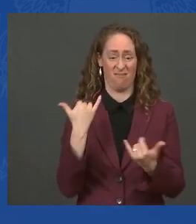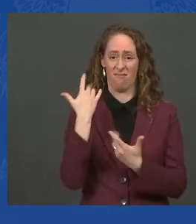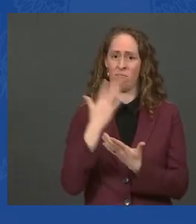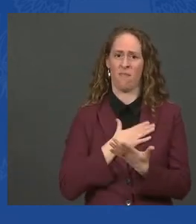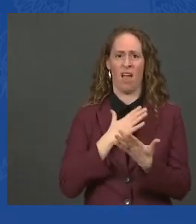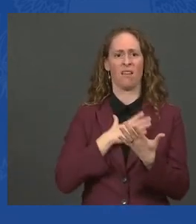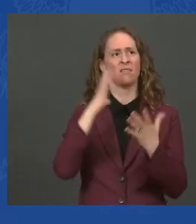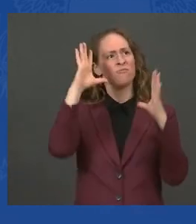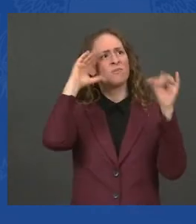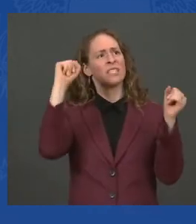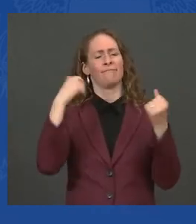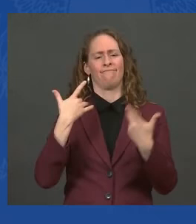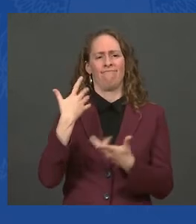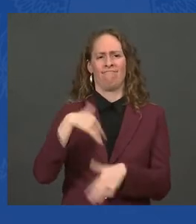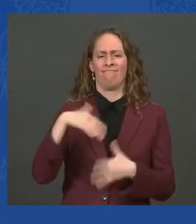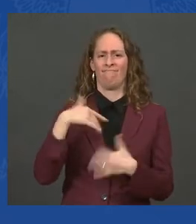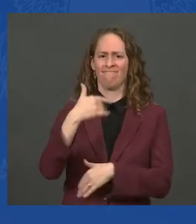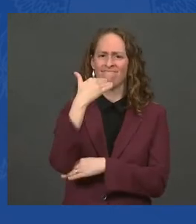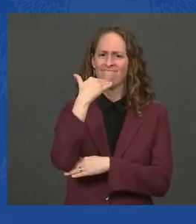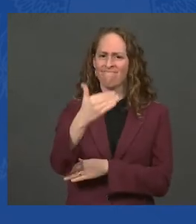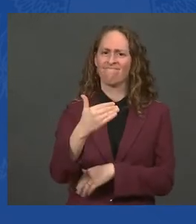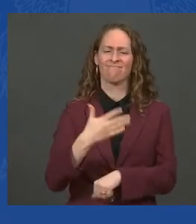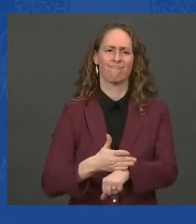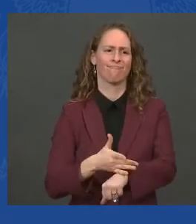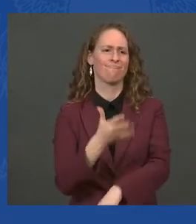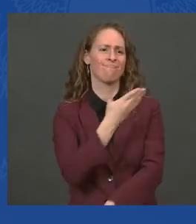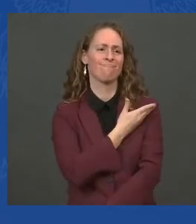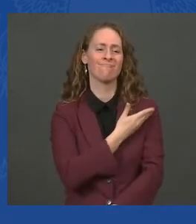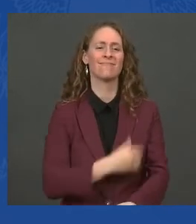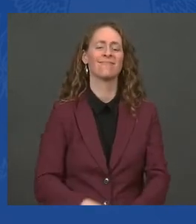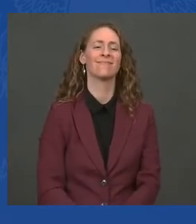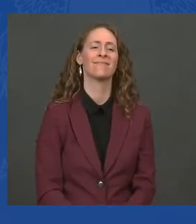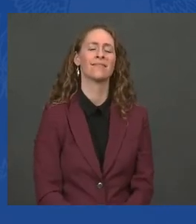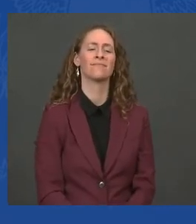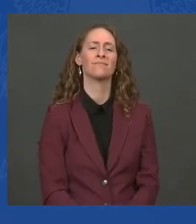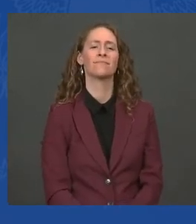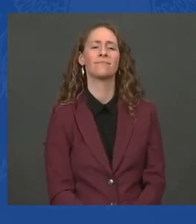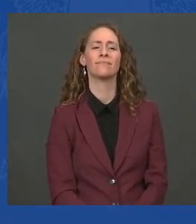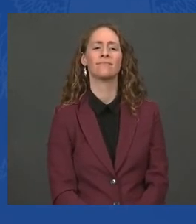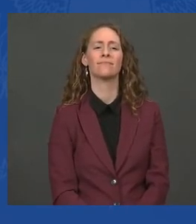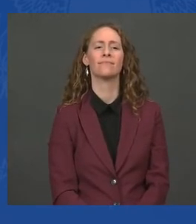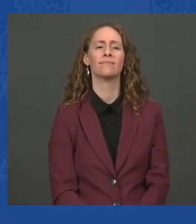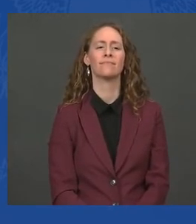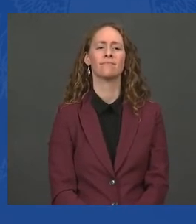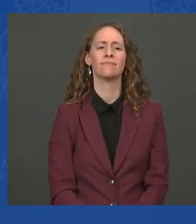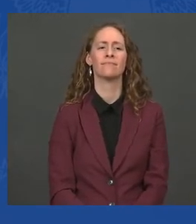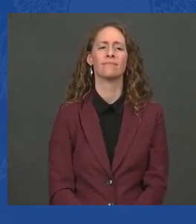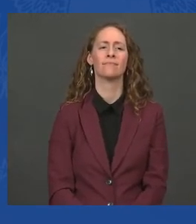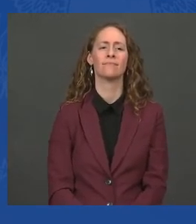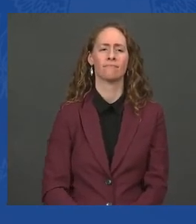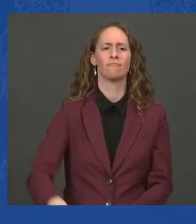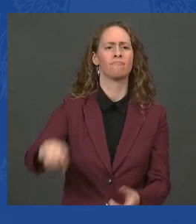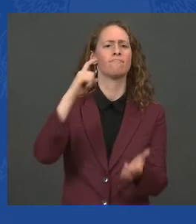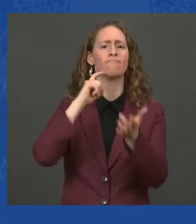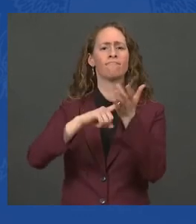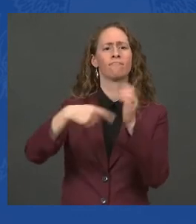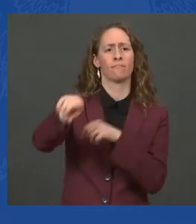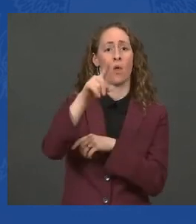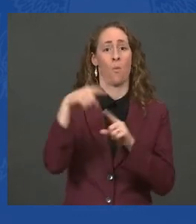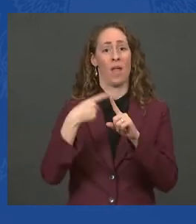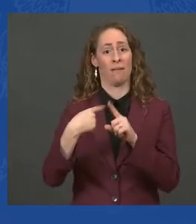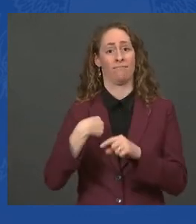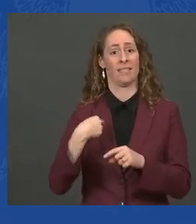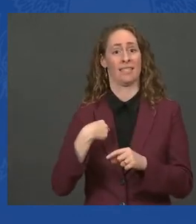when I took office to 2 million this week, another record drop. We've also learned today that in